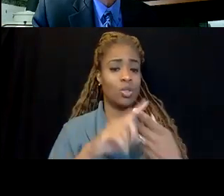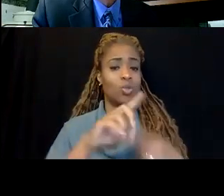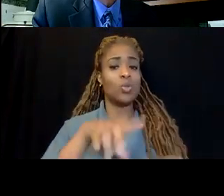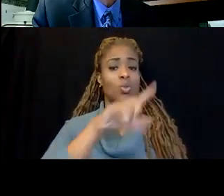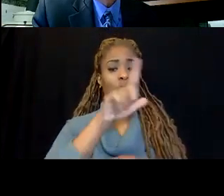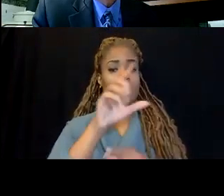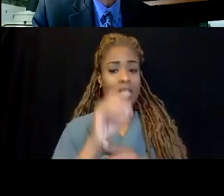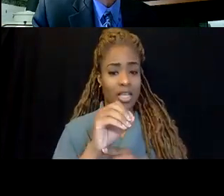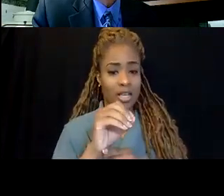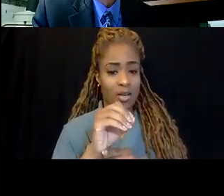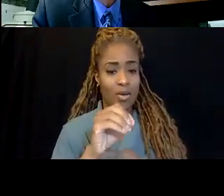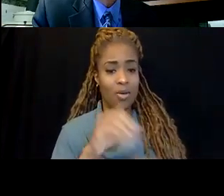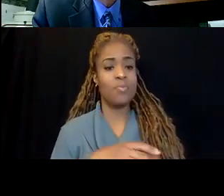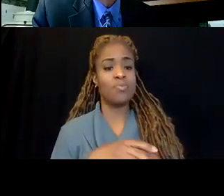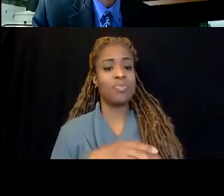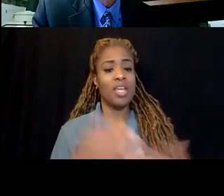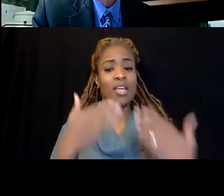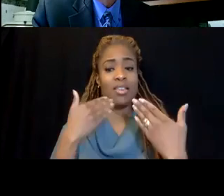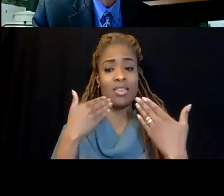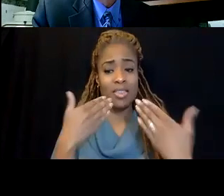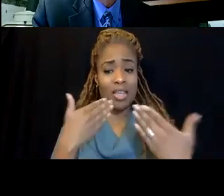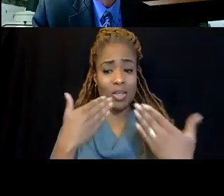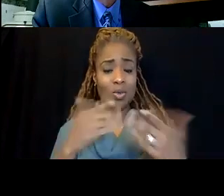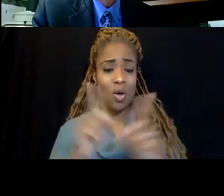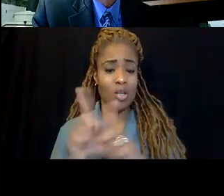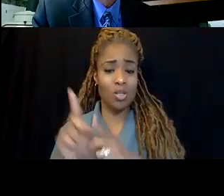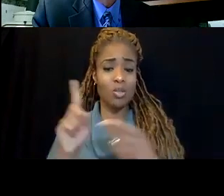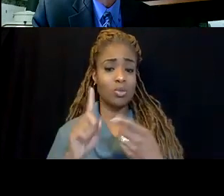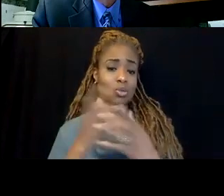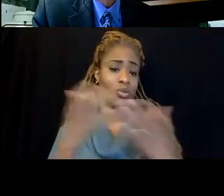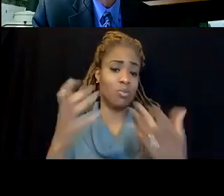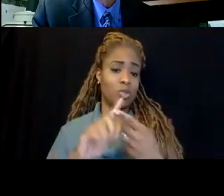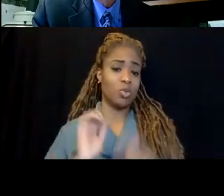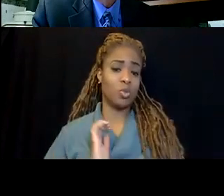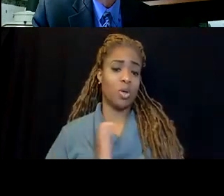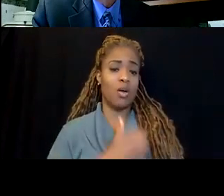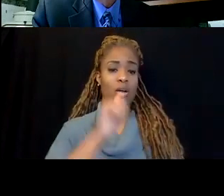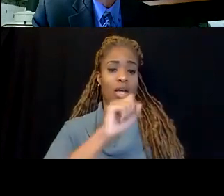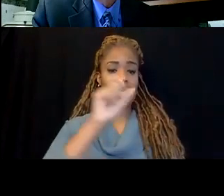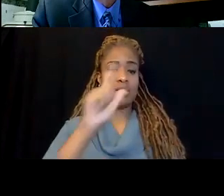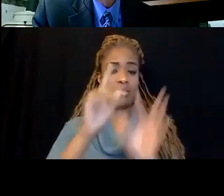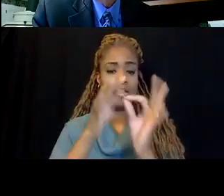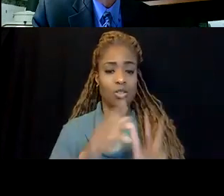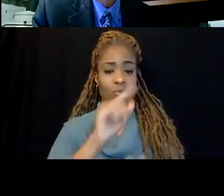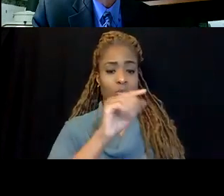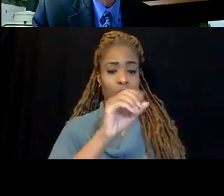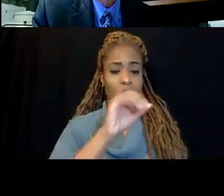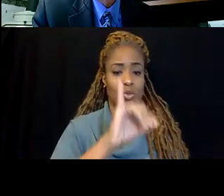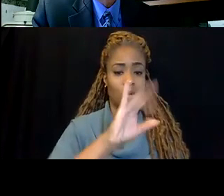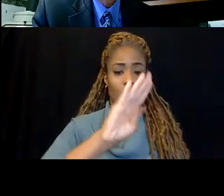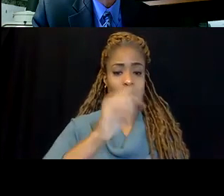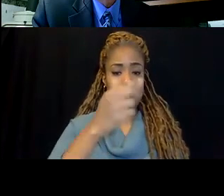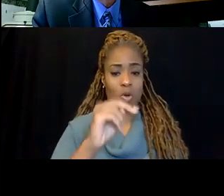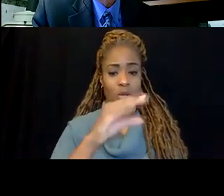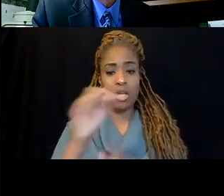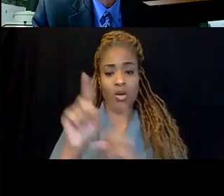Labor and Economic Opportunity. And thank you so much to our ASL interpreters, Toye, Bogan, and